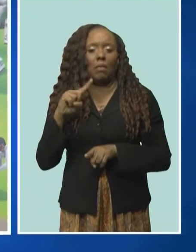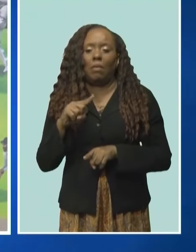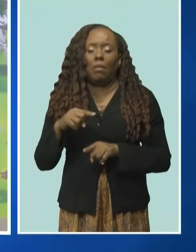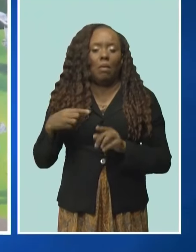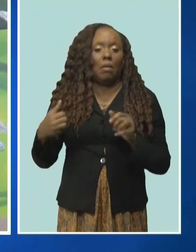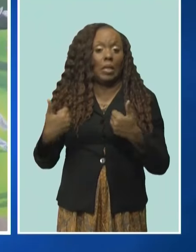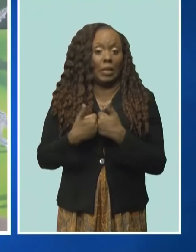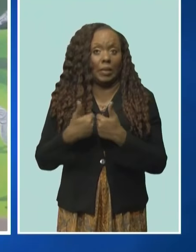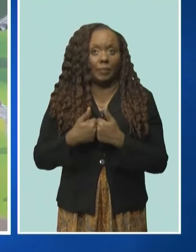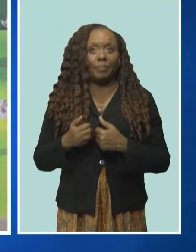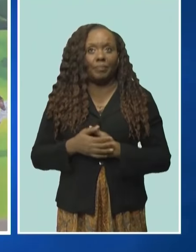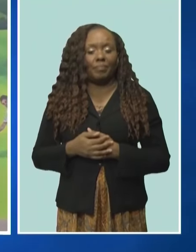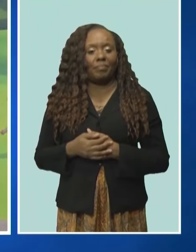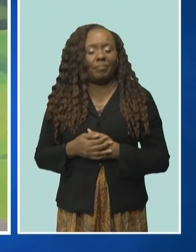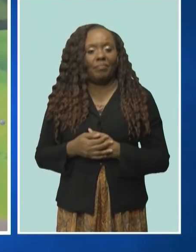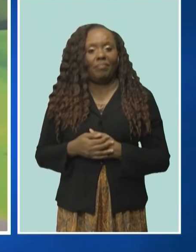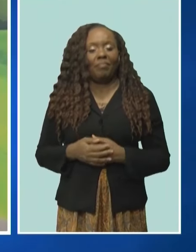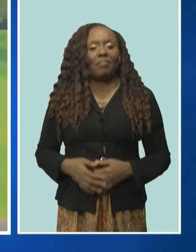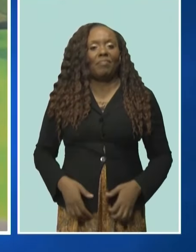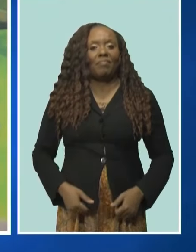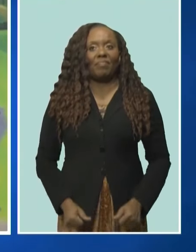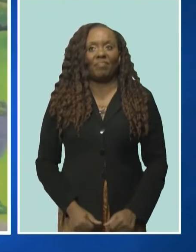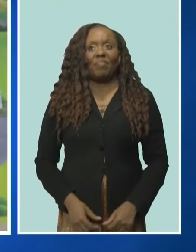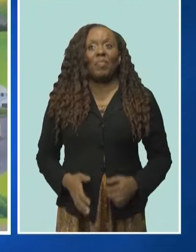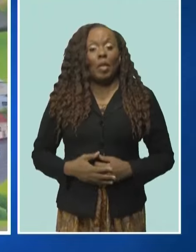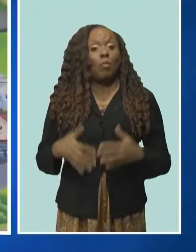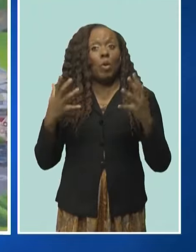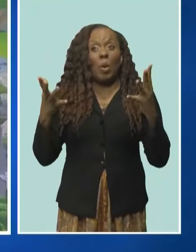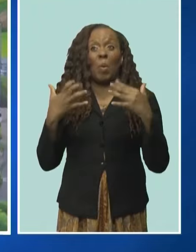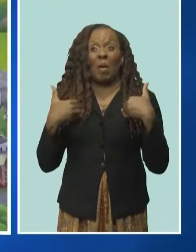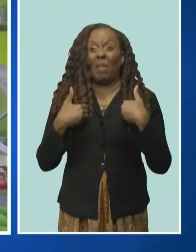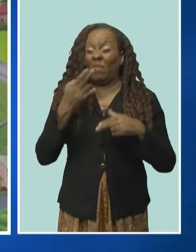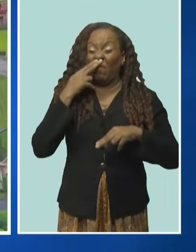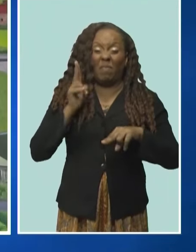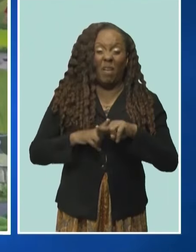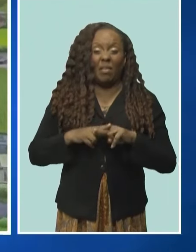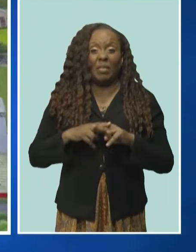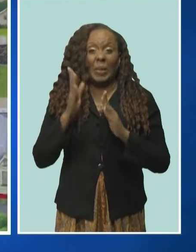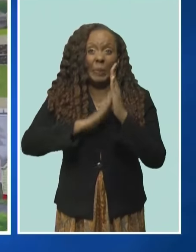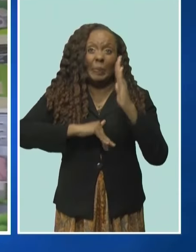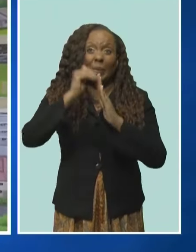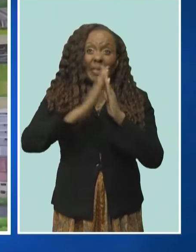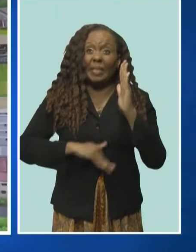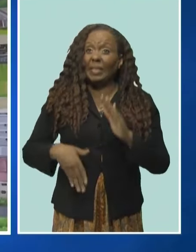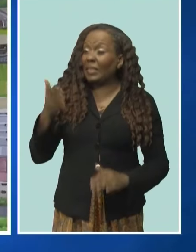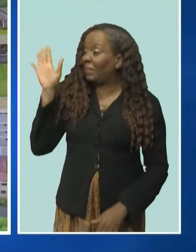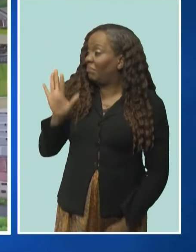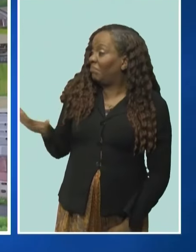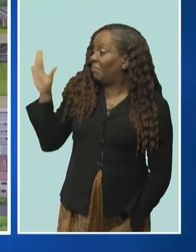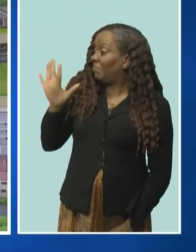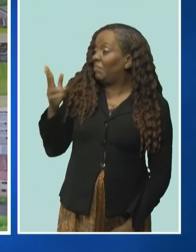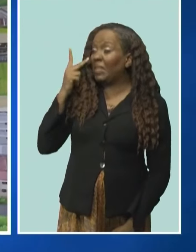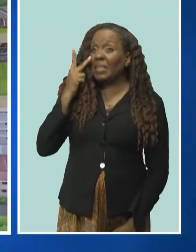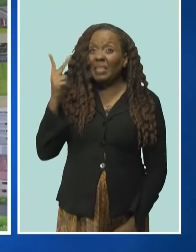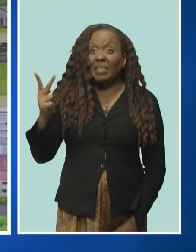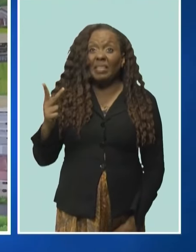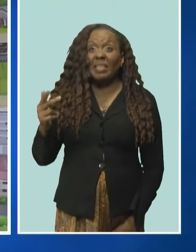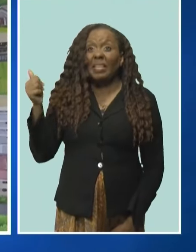We wanted to do a fun mural that is live, so it's going to take it live on its own. You see that all the uniforms are generic,